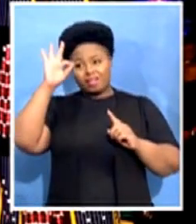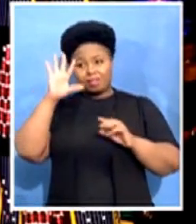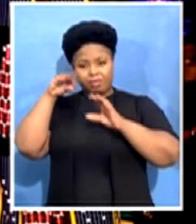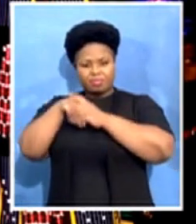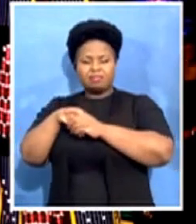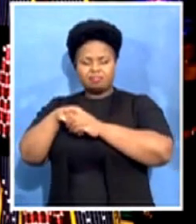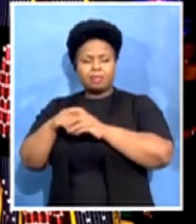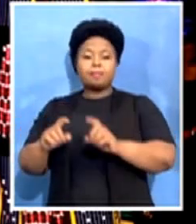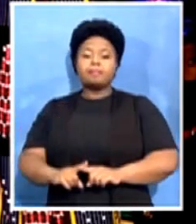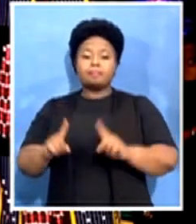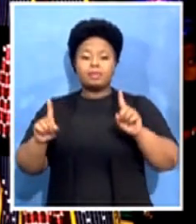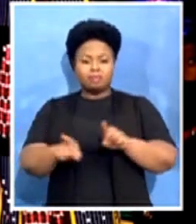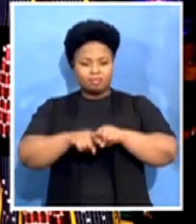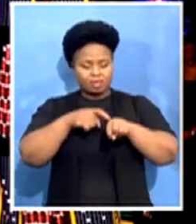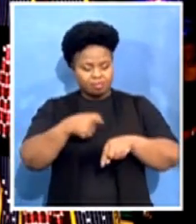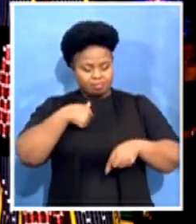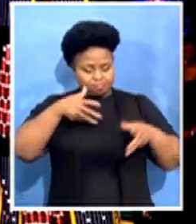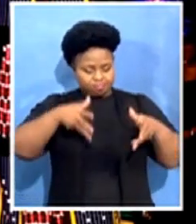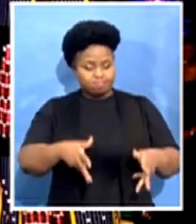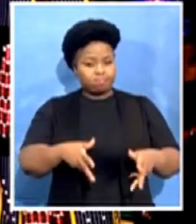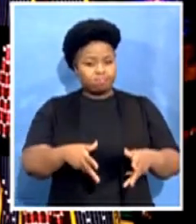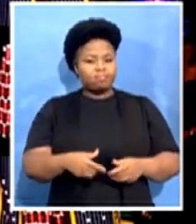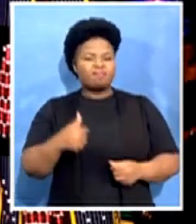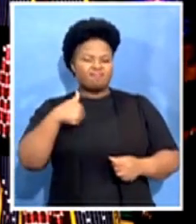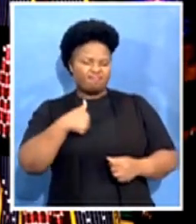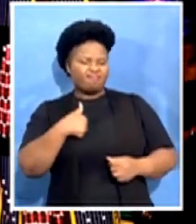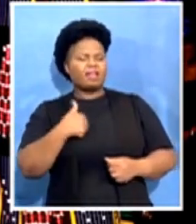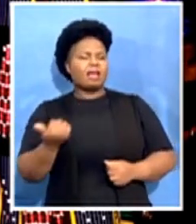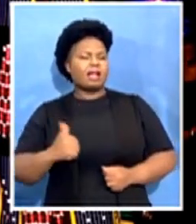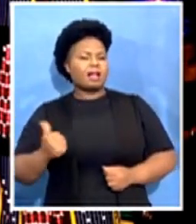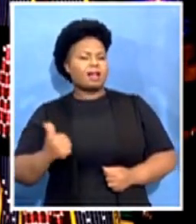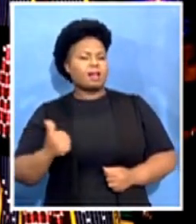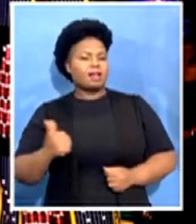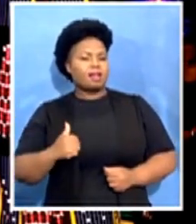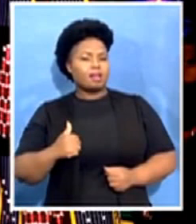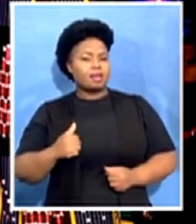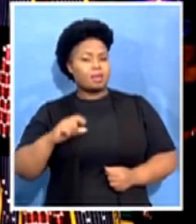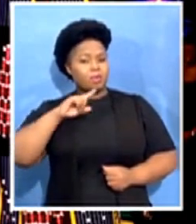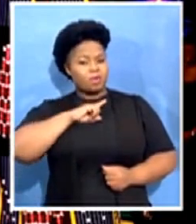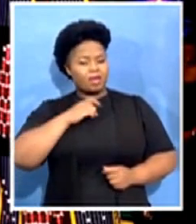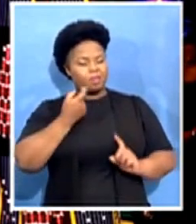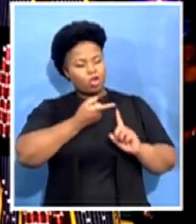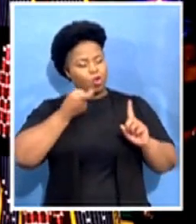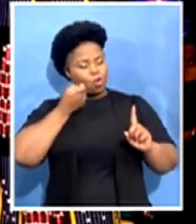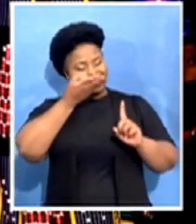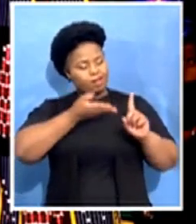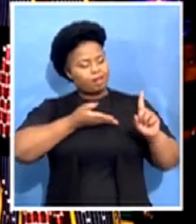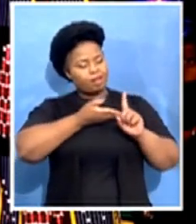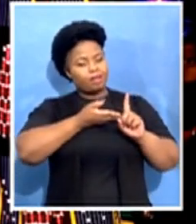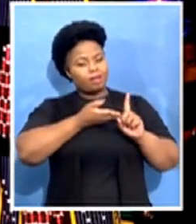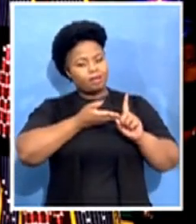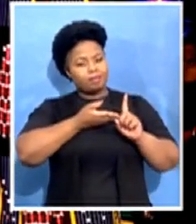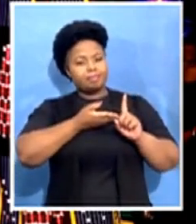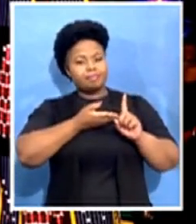as one who has privileged to call her Udadewe